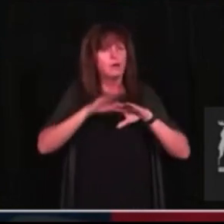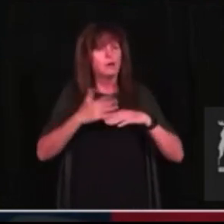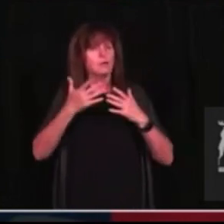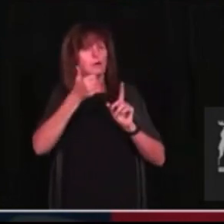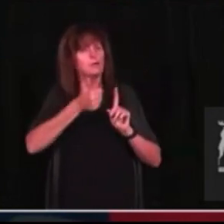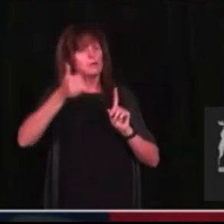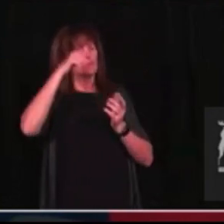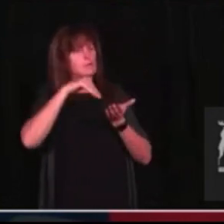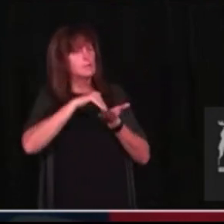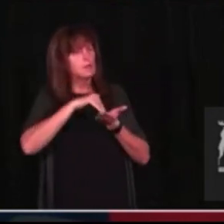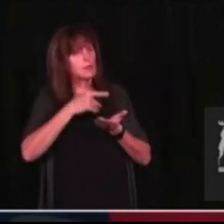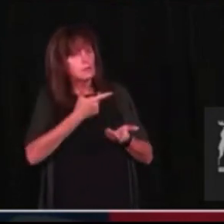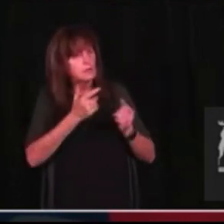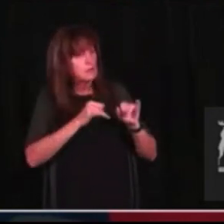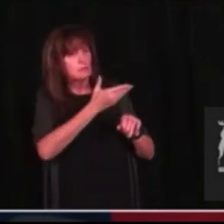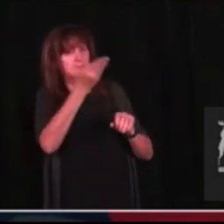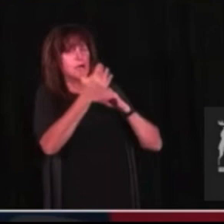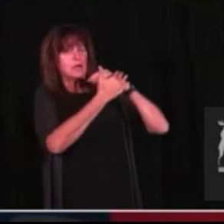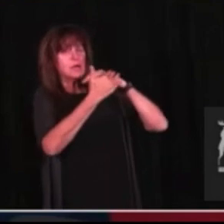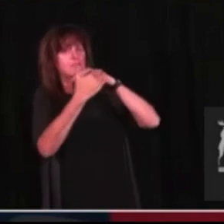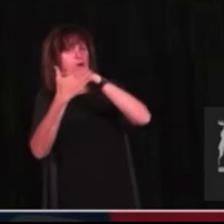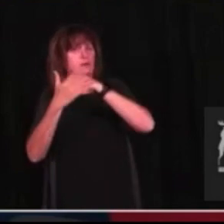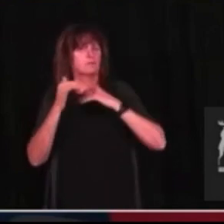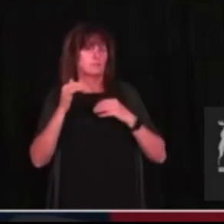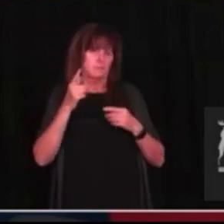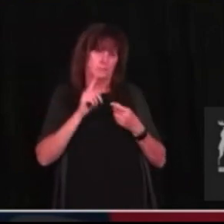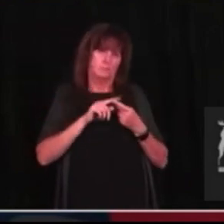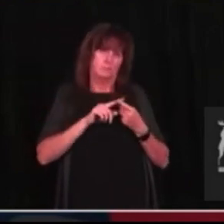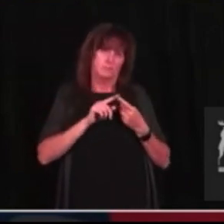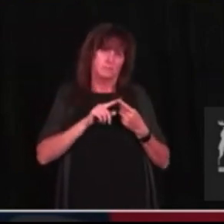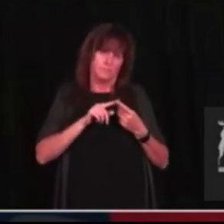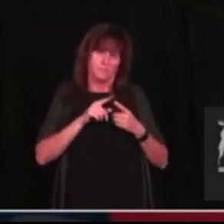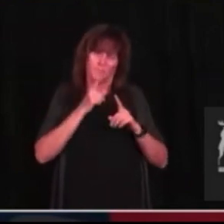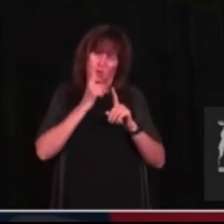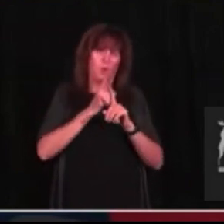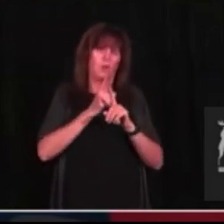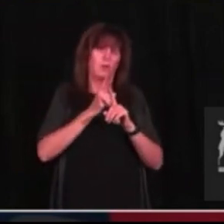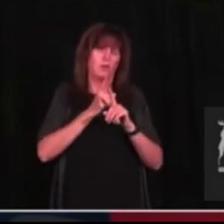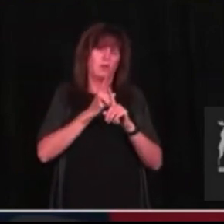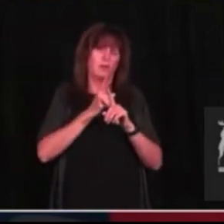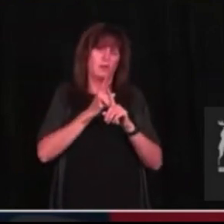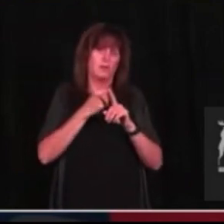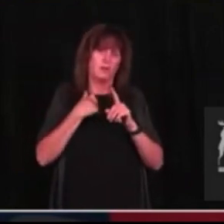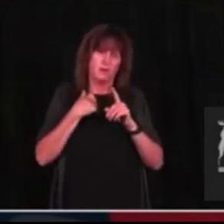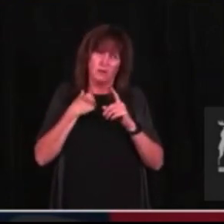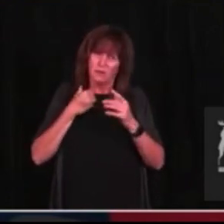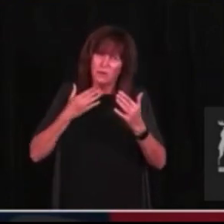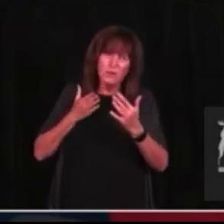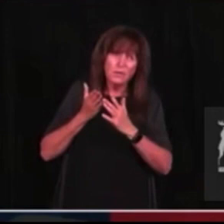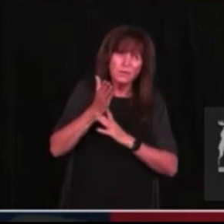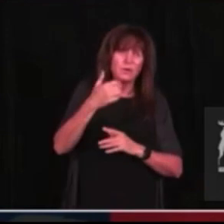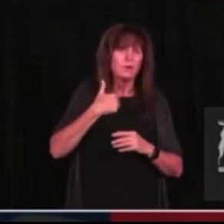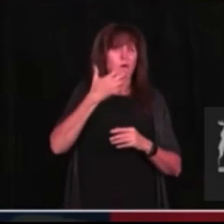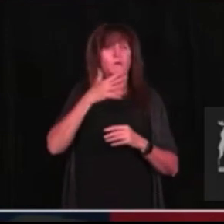the advice I'm getting. And we're going to be very cautious. We want to get through this. I do not want this to go a day longer than